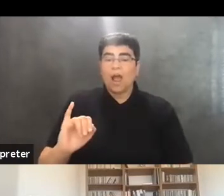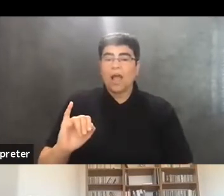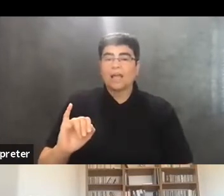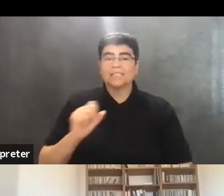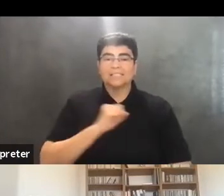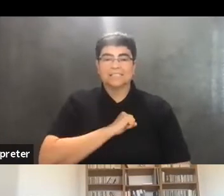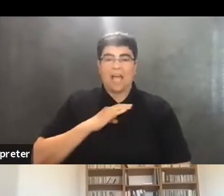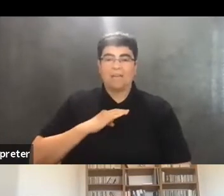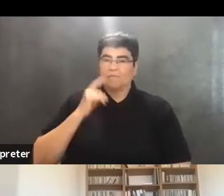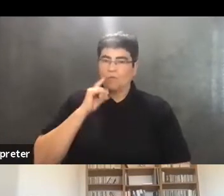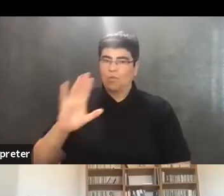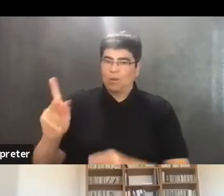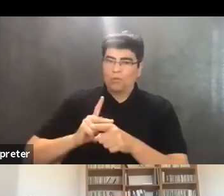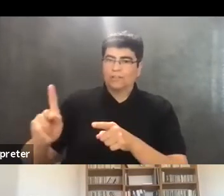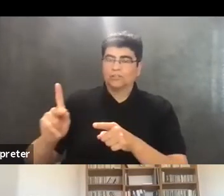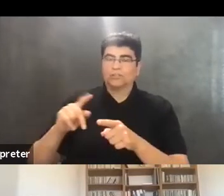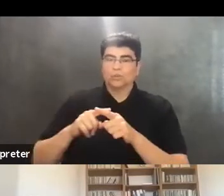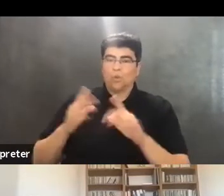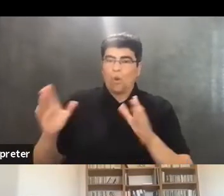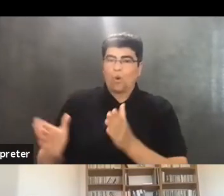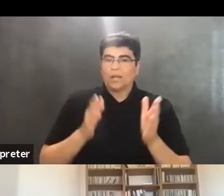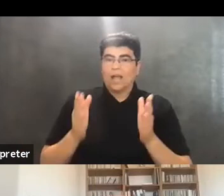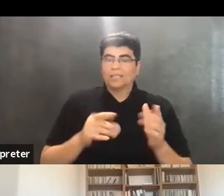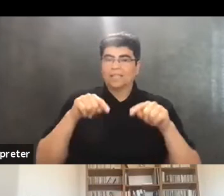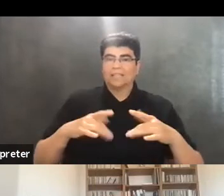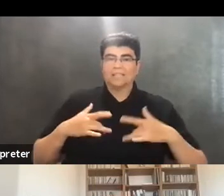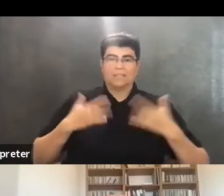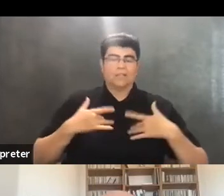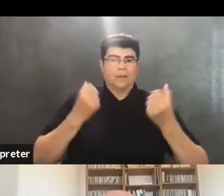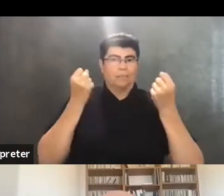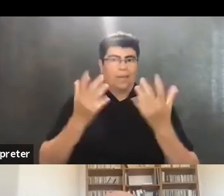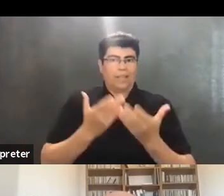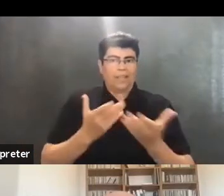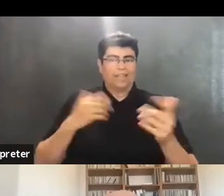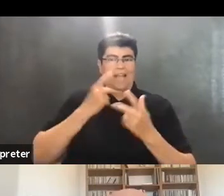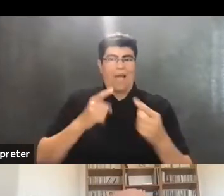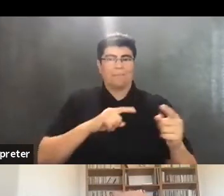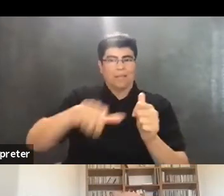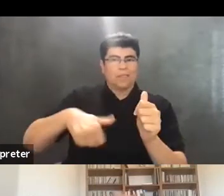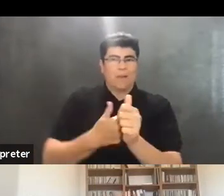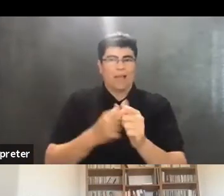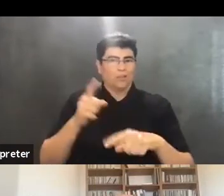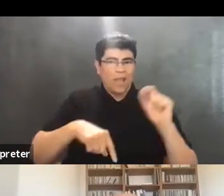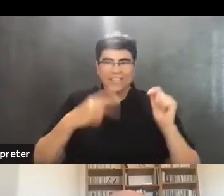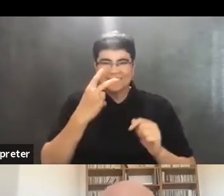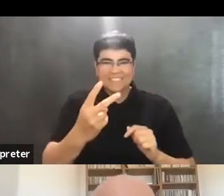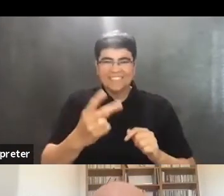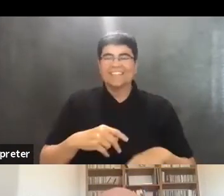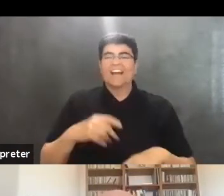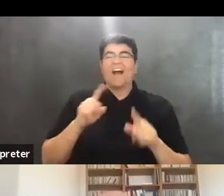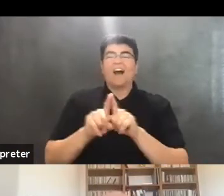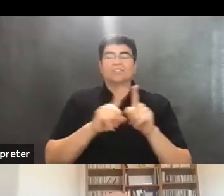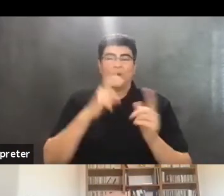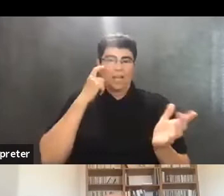professionalism in organizing the event. There's all kinds of stuff going on in the background you all can't see. And to also